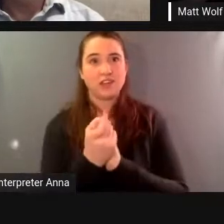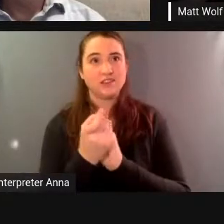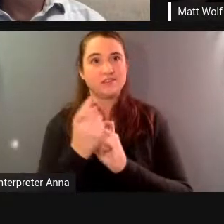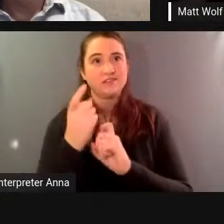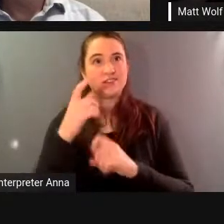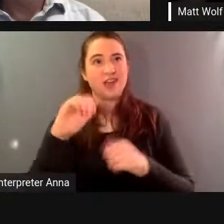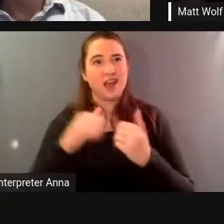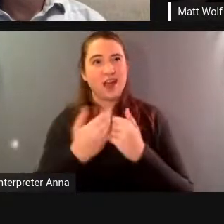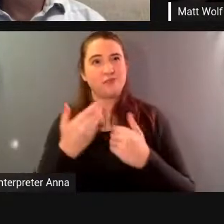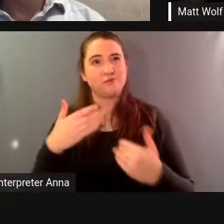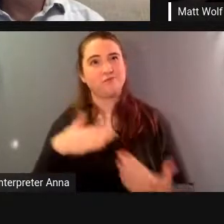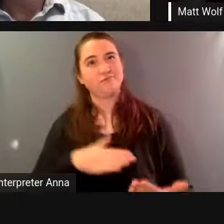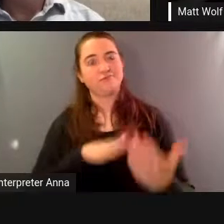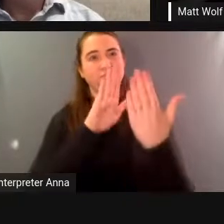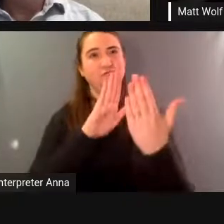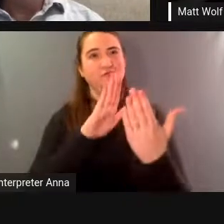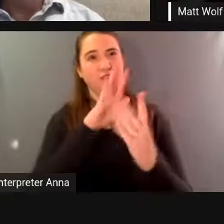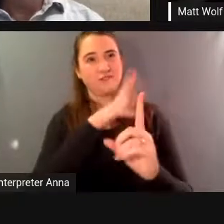we want to share